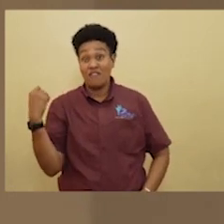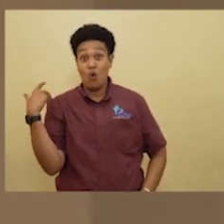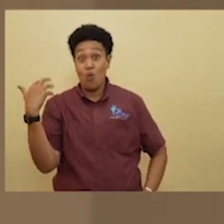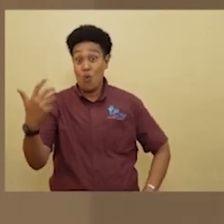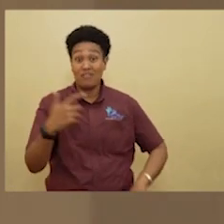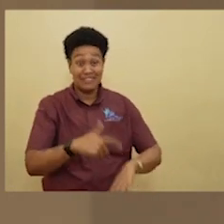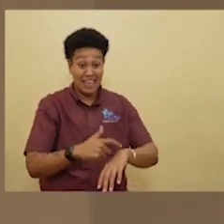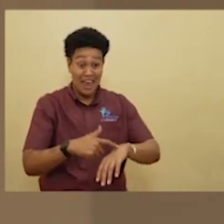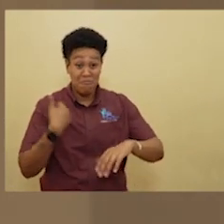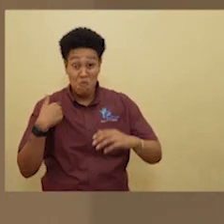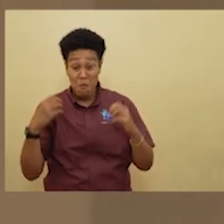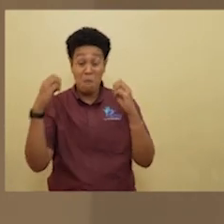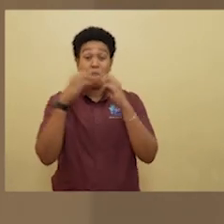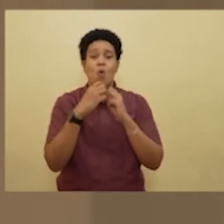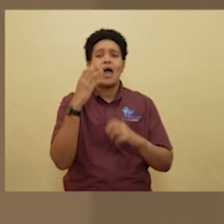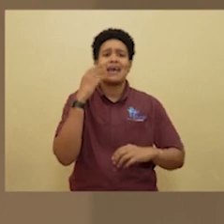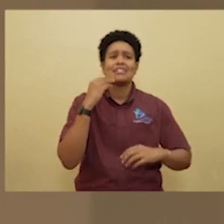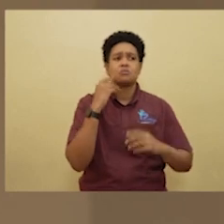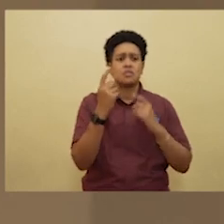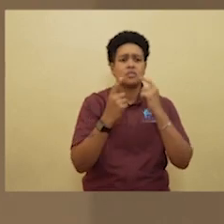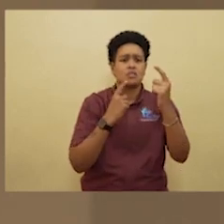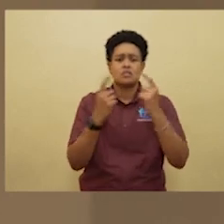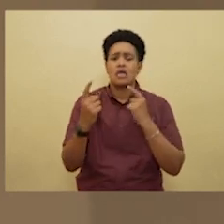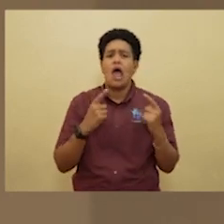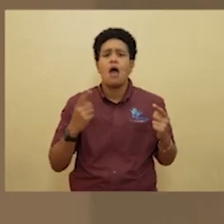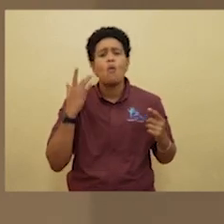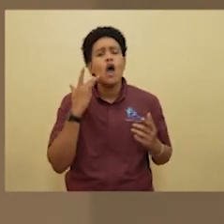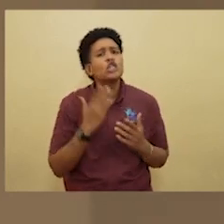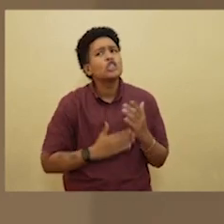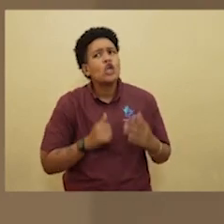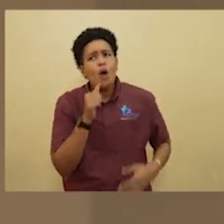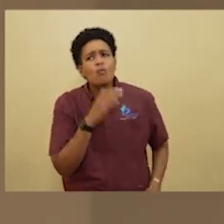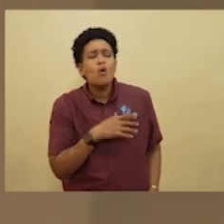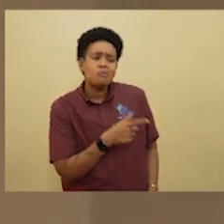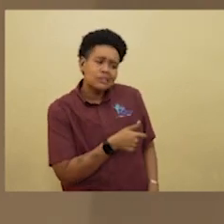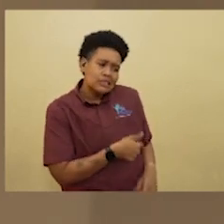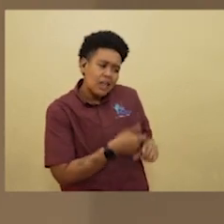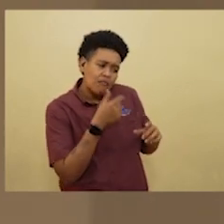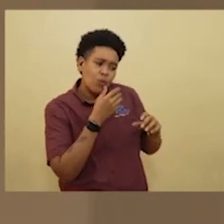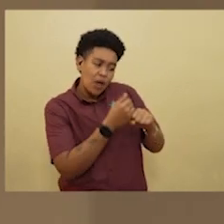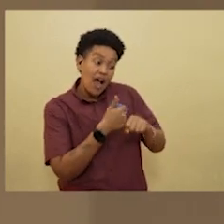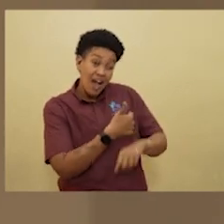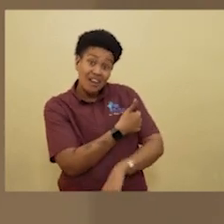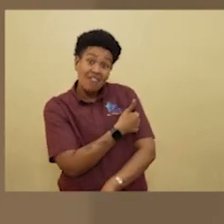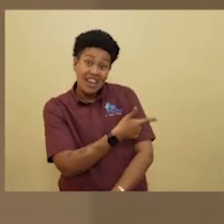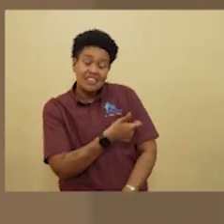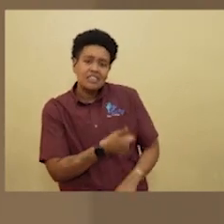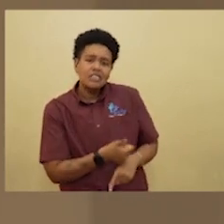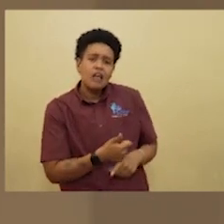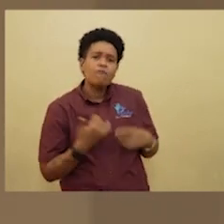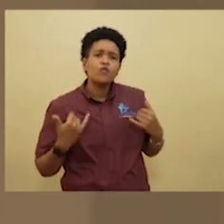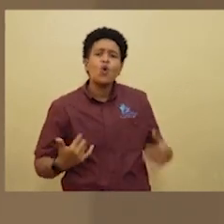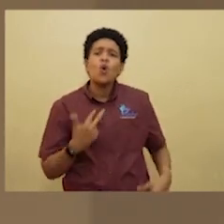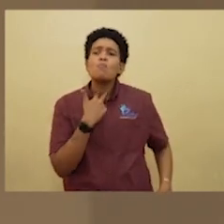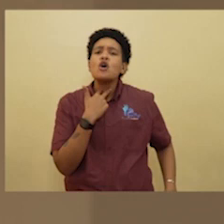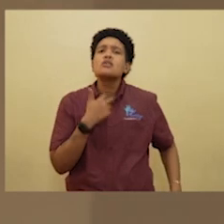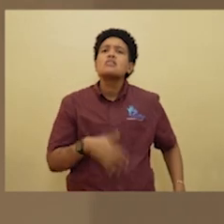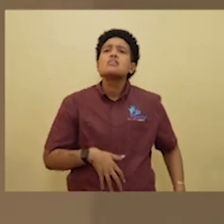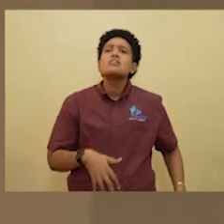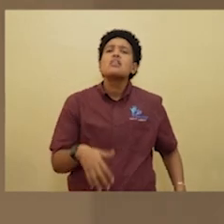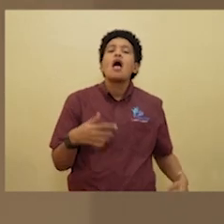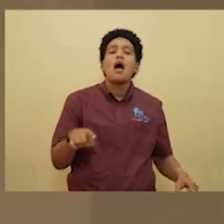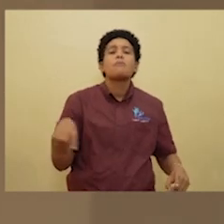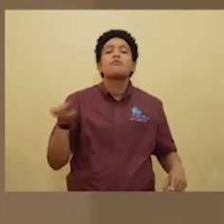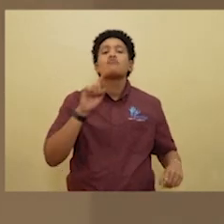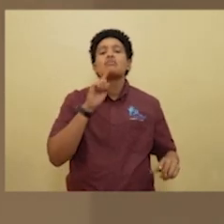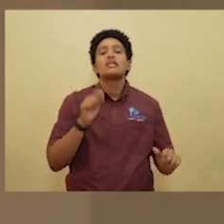time, as we get more experience, because some women who have got the vaccine are now pregnant and